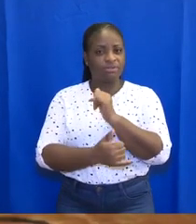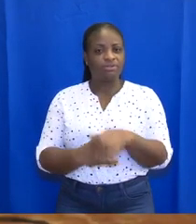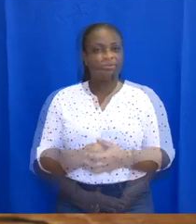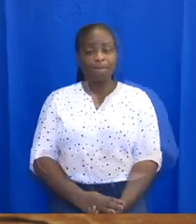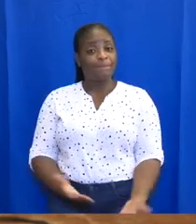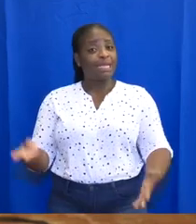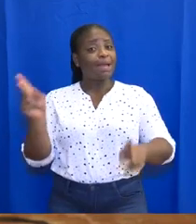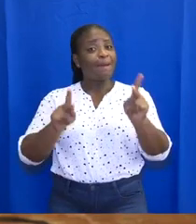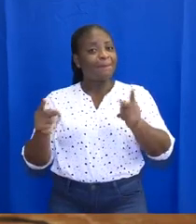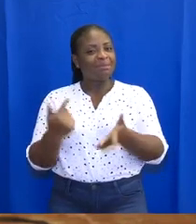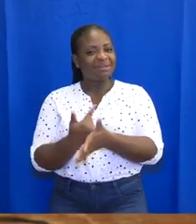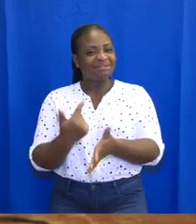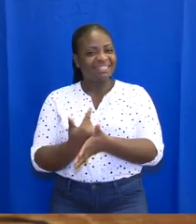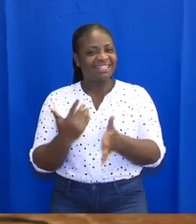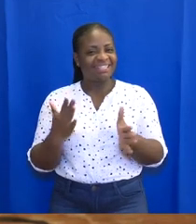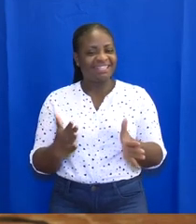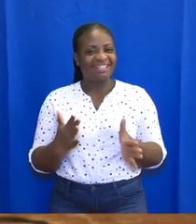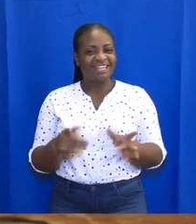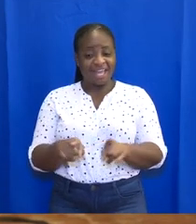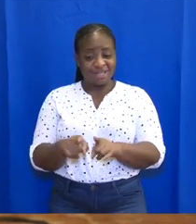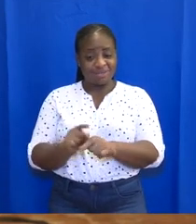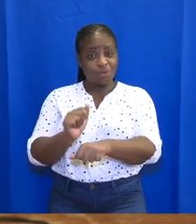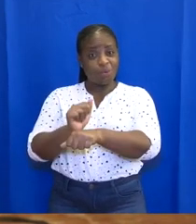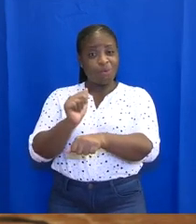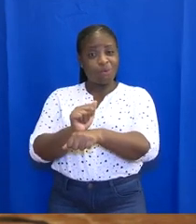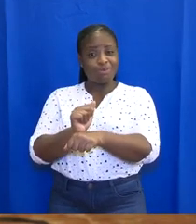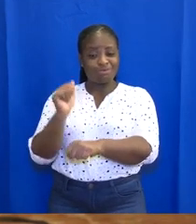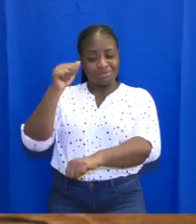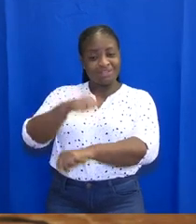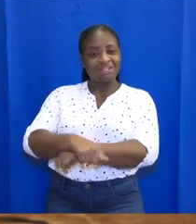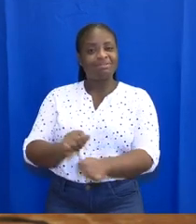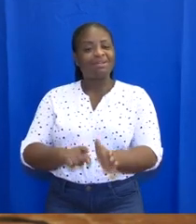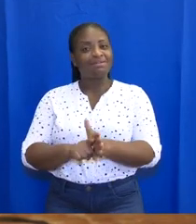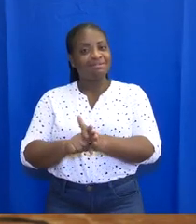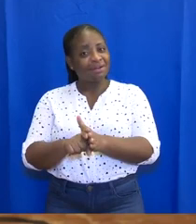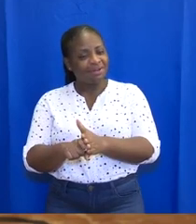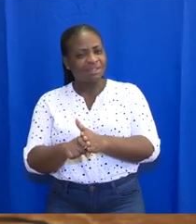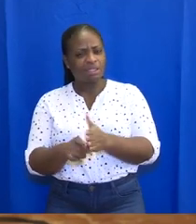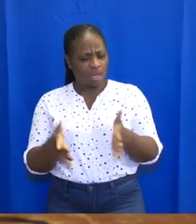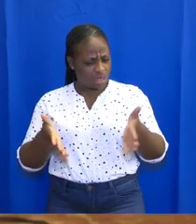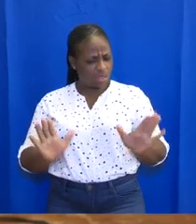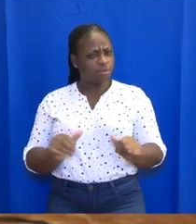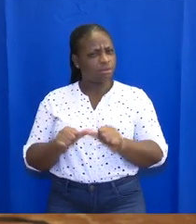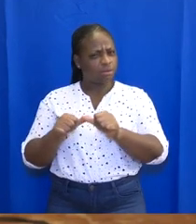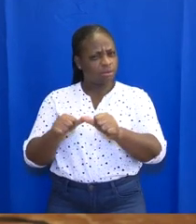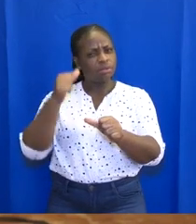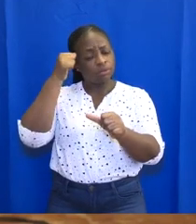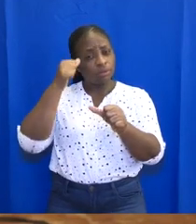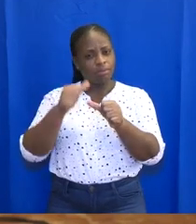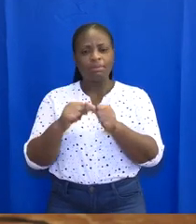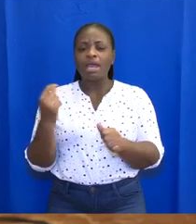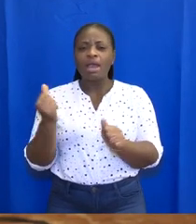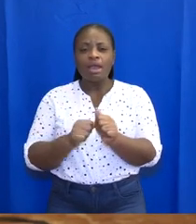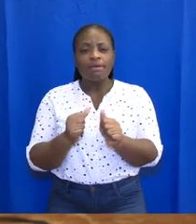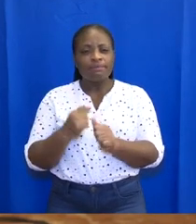Fellow Ghanaians, as we work to rid the virus from our shores, let us continue to remember at all